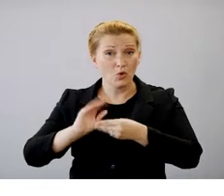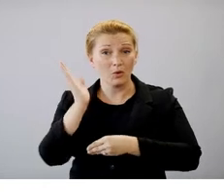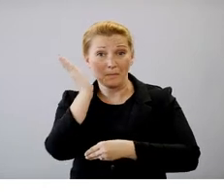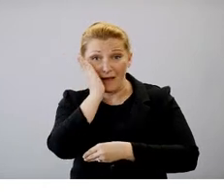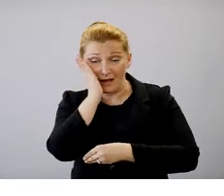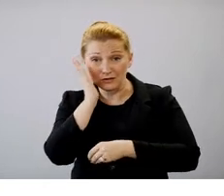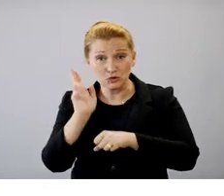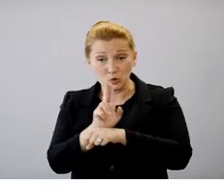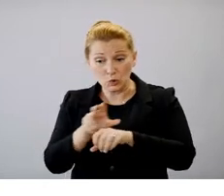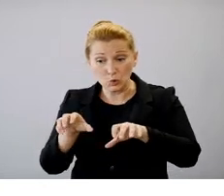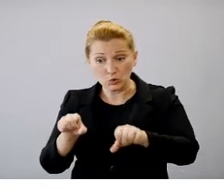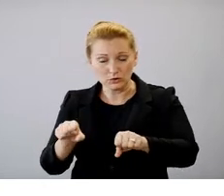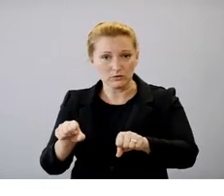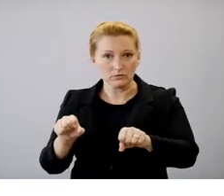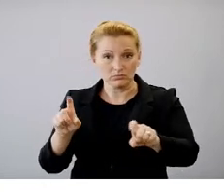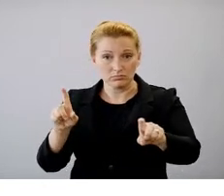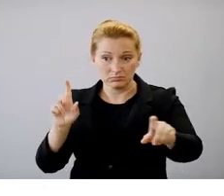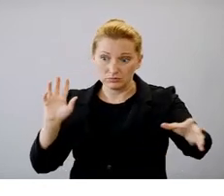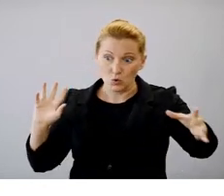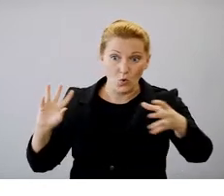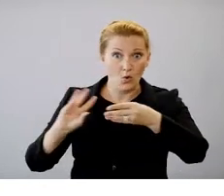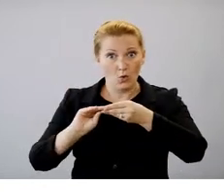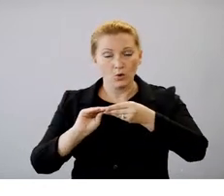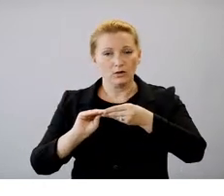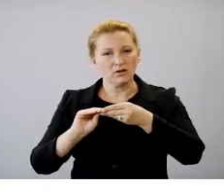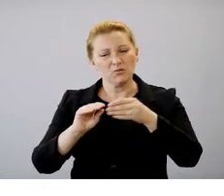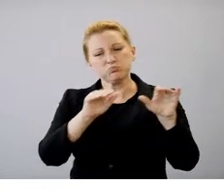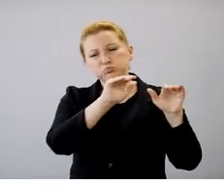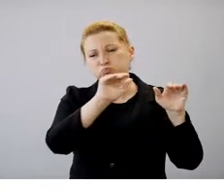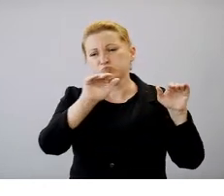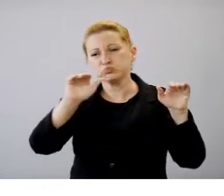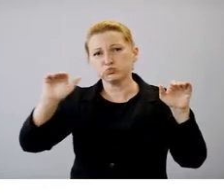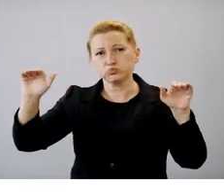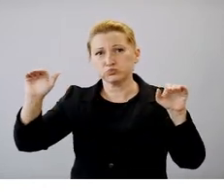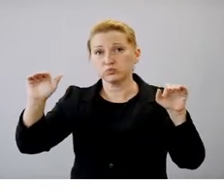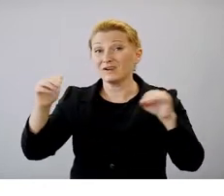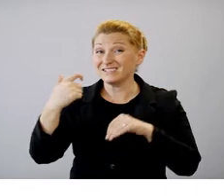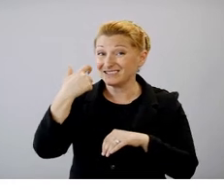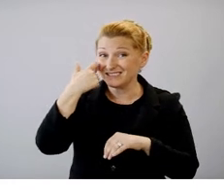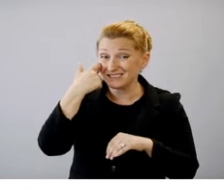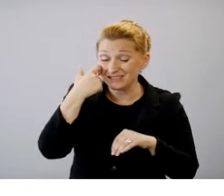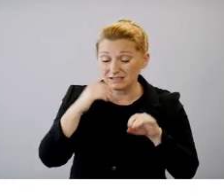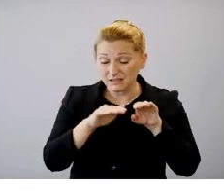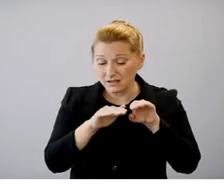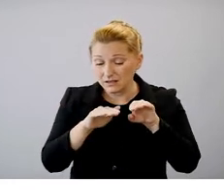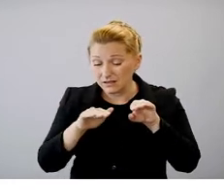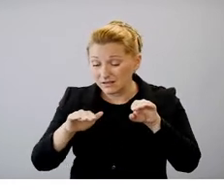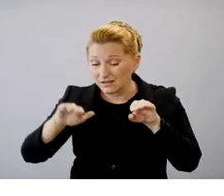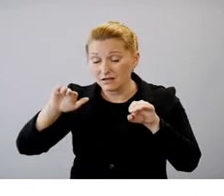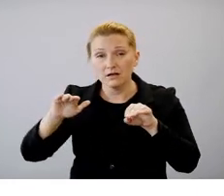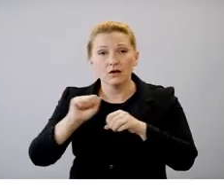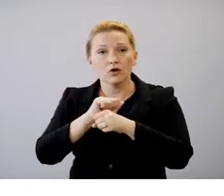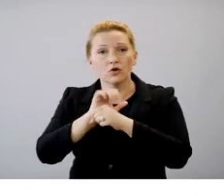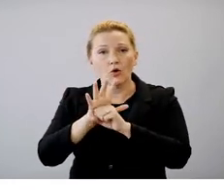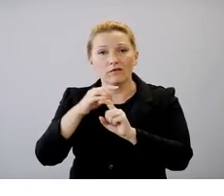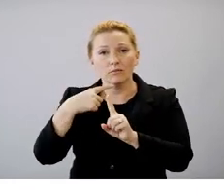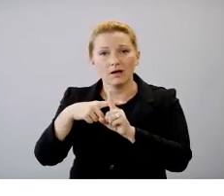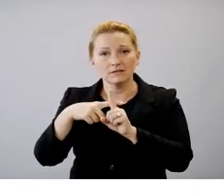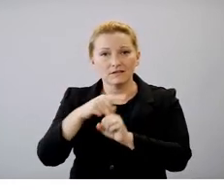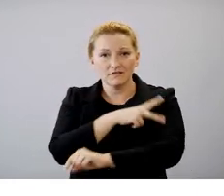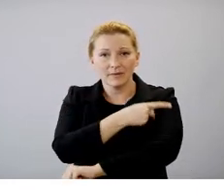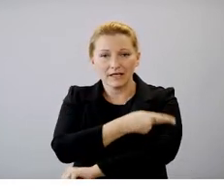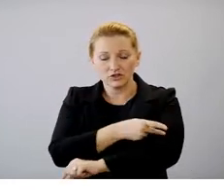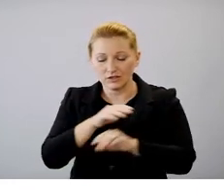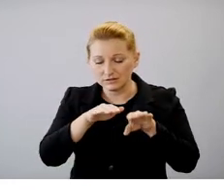throughout. Currently, we are starting to see an increase in the percent and number of inpatient beds being used,